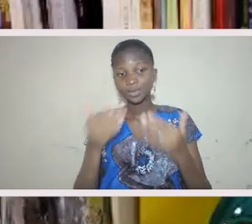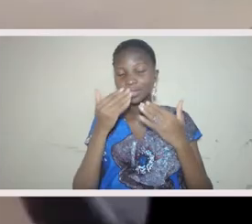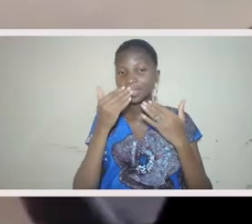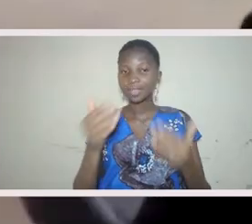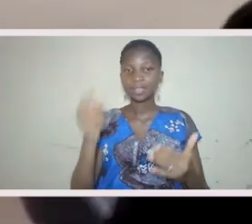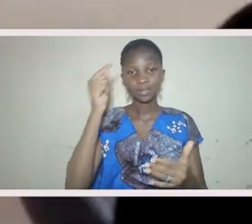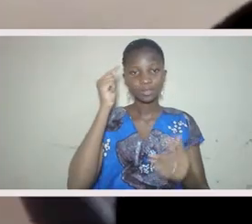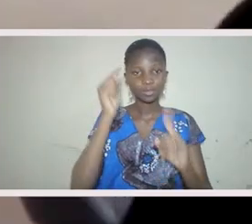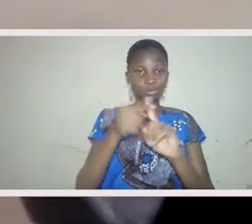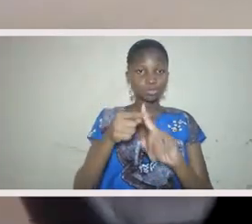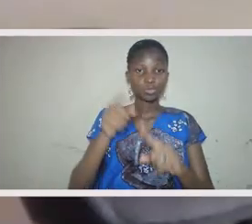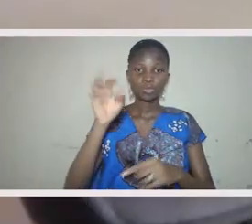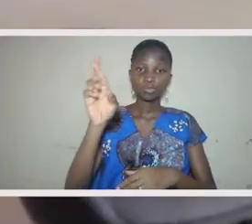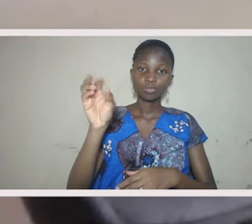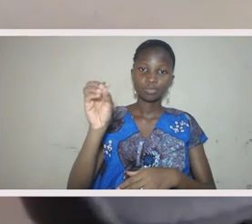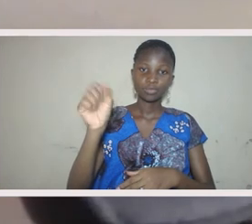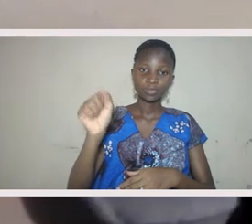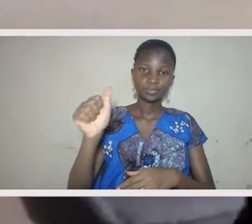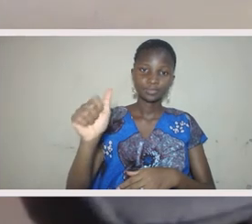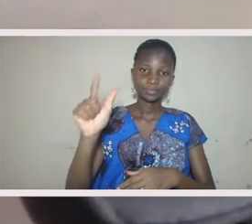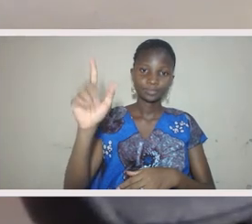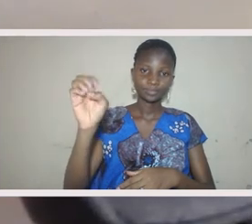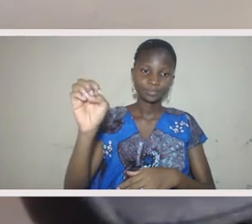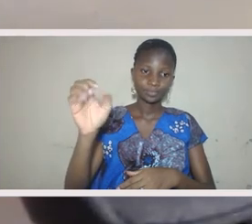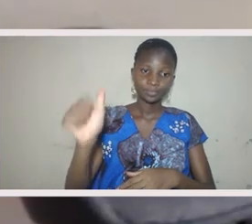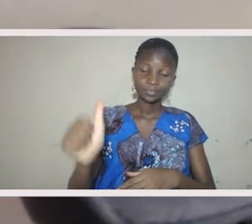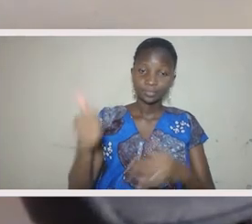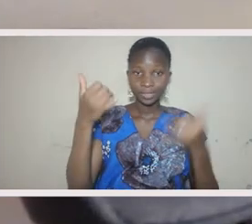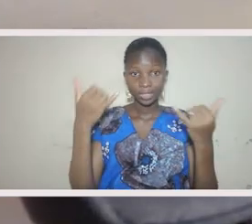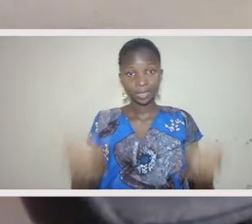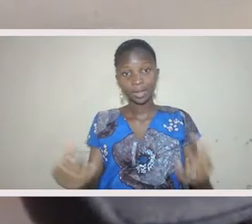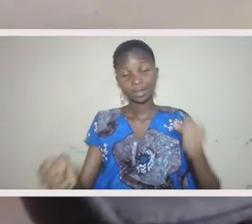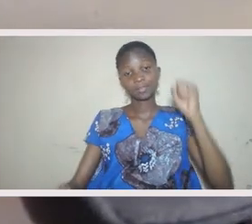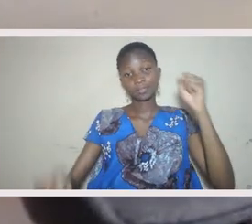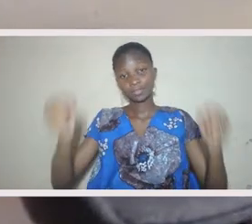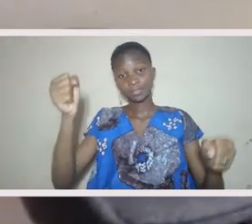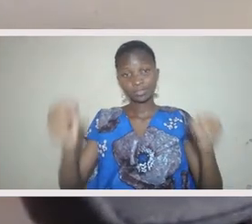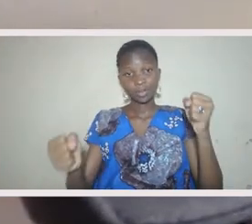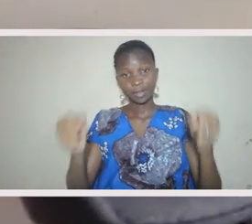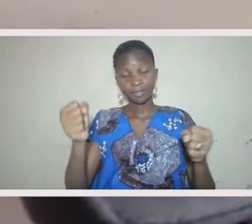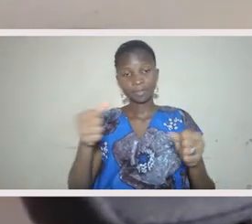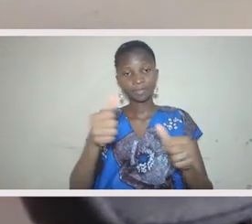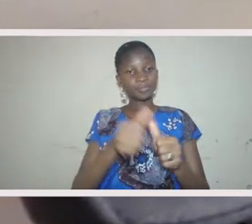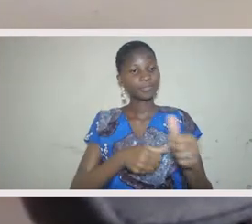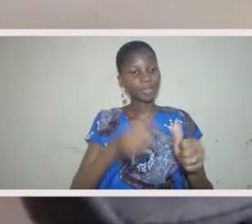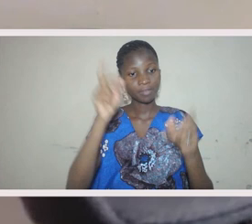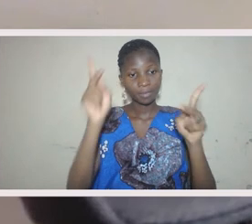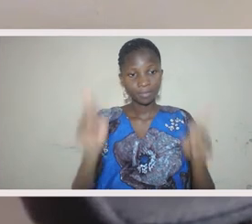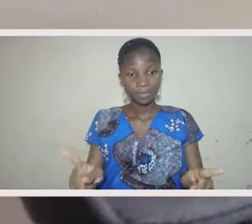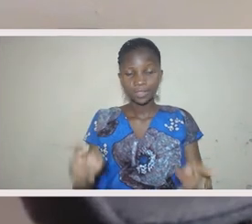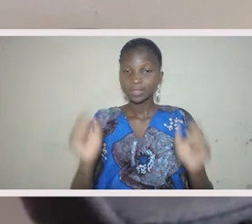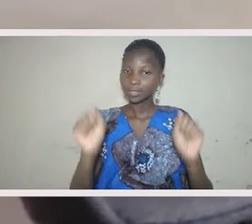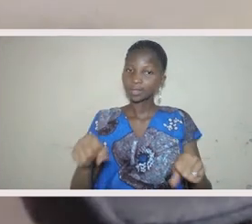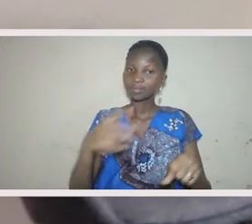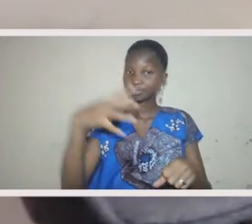Thank you. Thanks to Rosalea, who is now driving and bringing us with her. Everyone, can head out on your